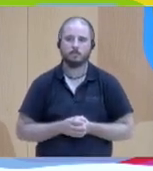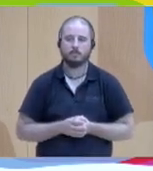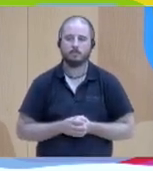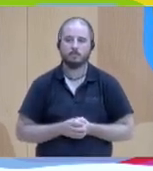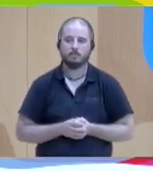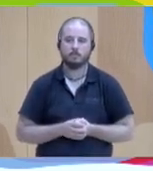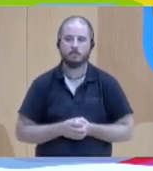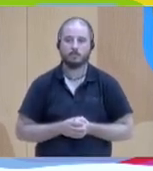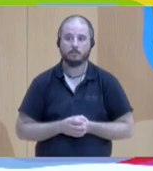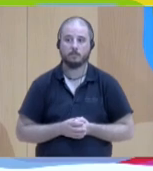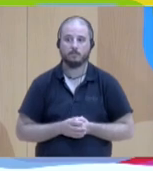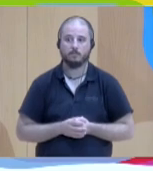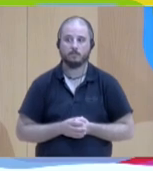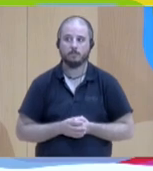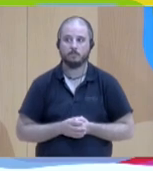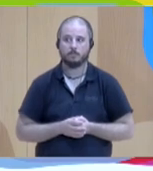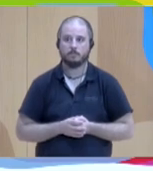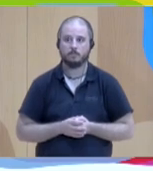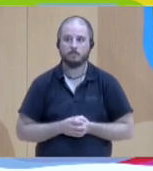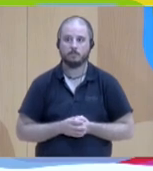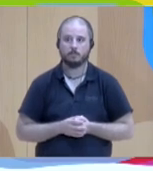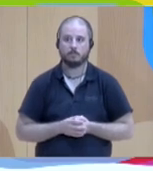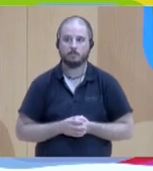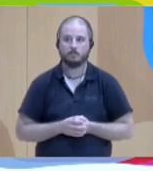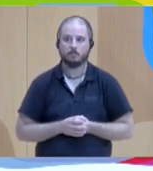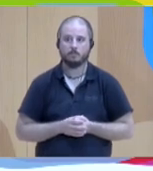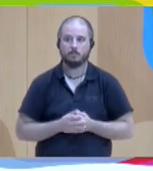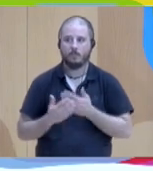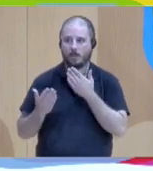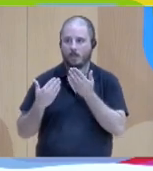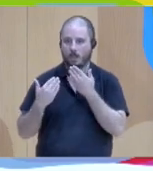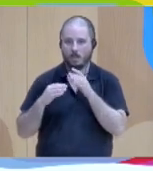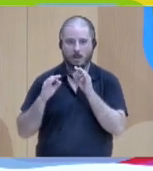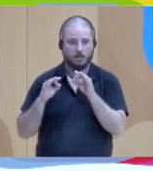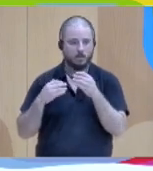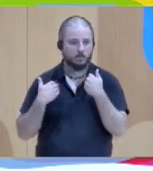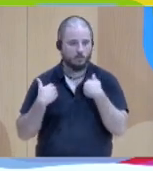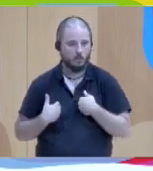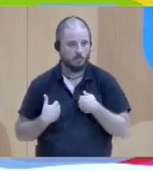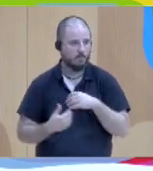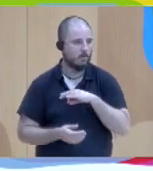The body and the soul, all right? We have been spending some time here already.